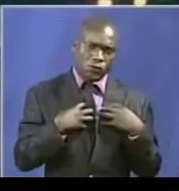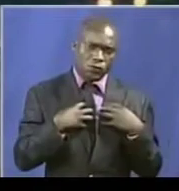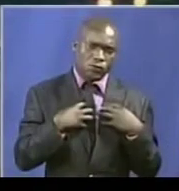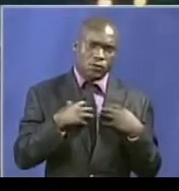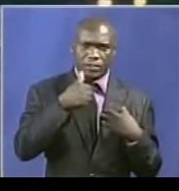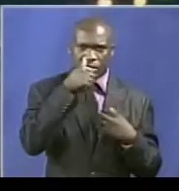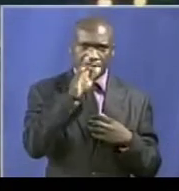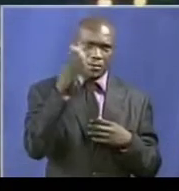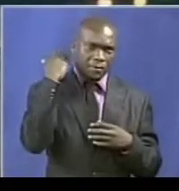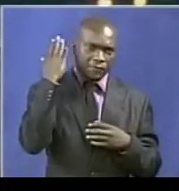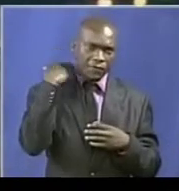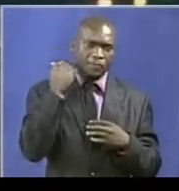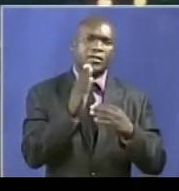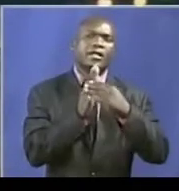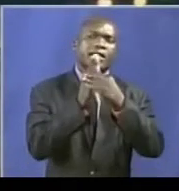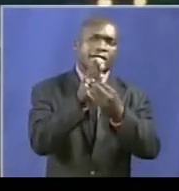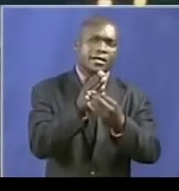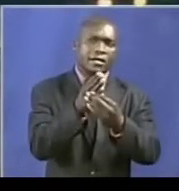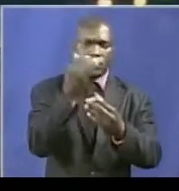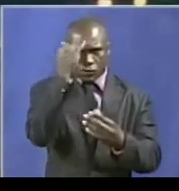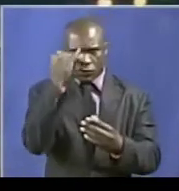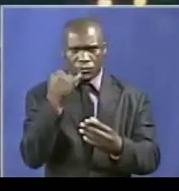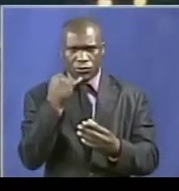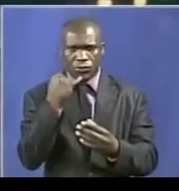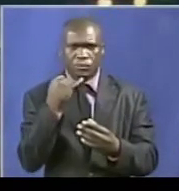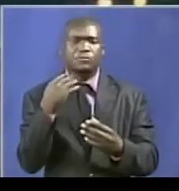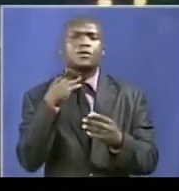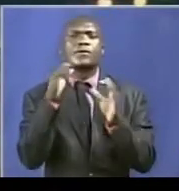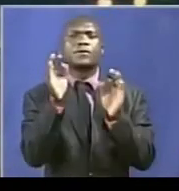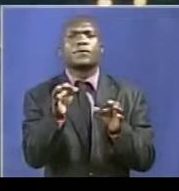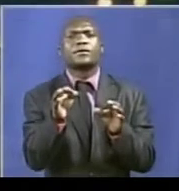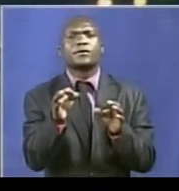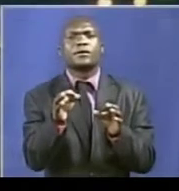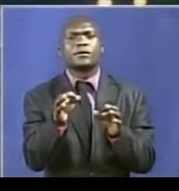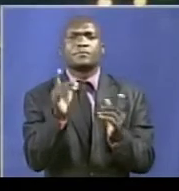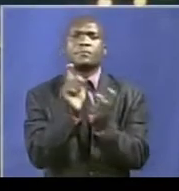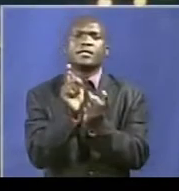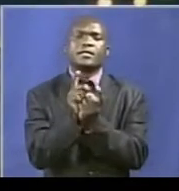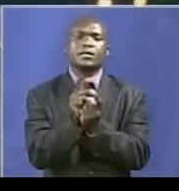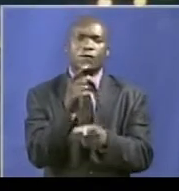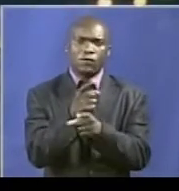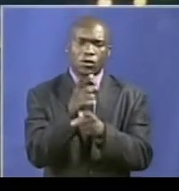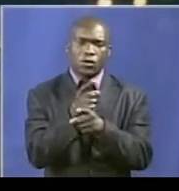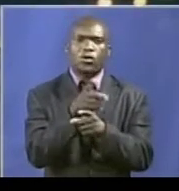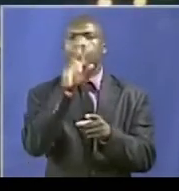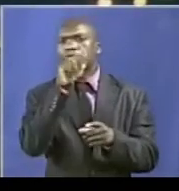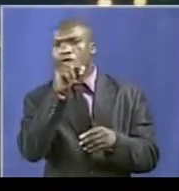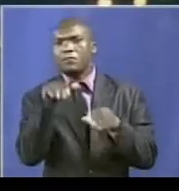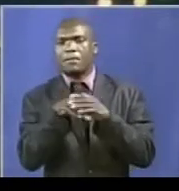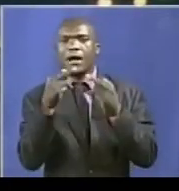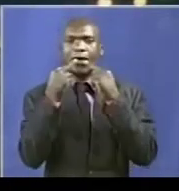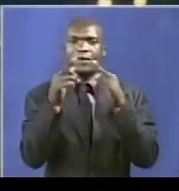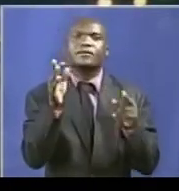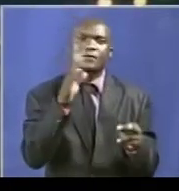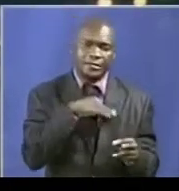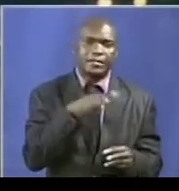The leadership of the disgraced Mujuru faction, speaking at today's meeting when a new Politburo and Presidium were announced, some said